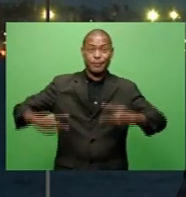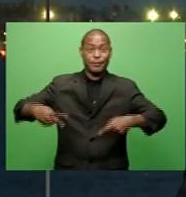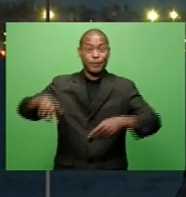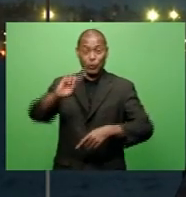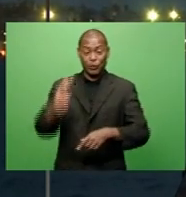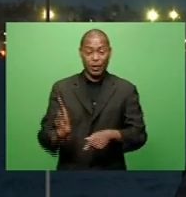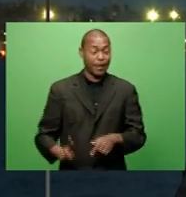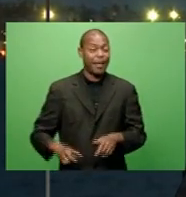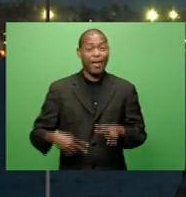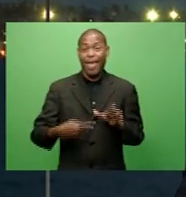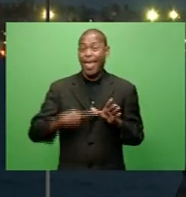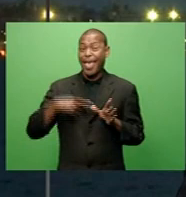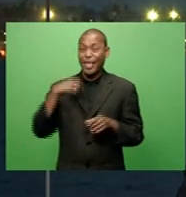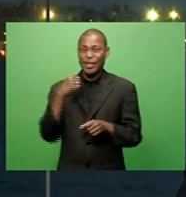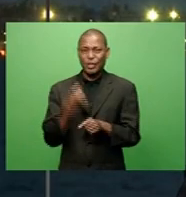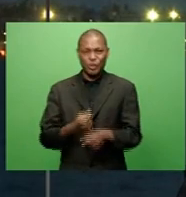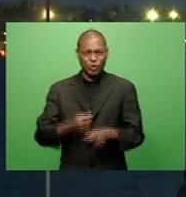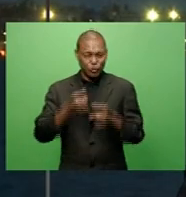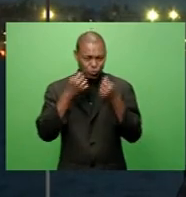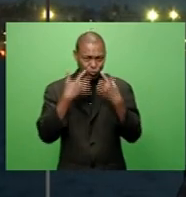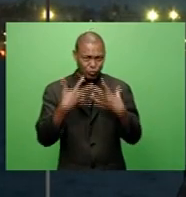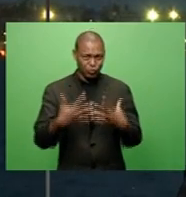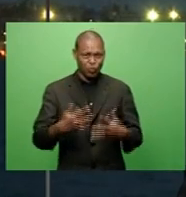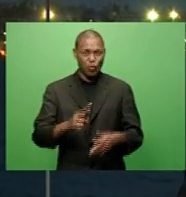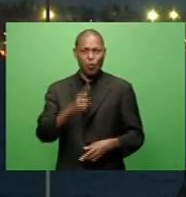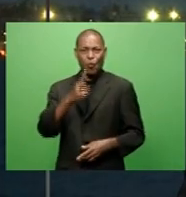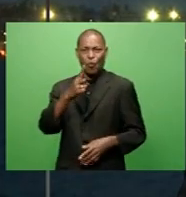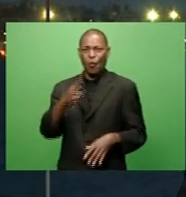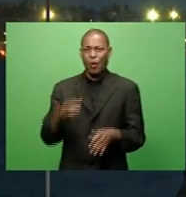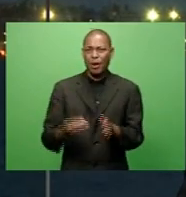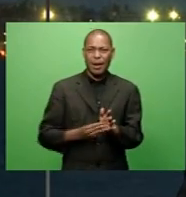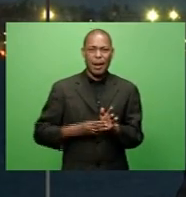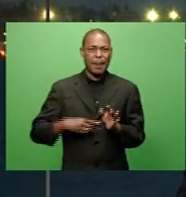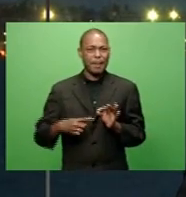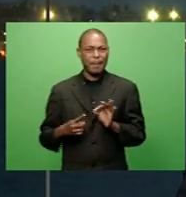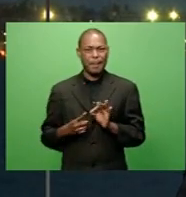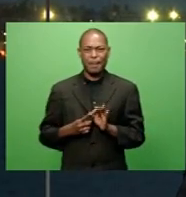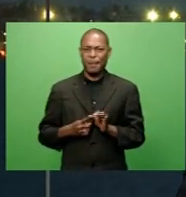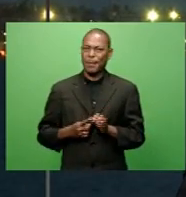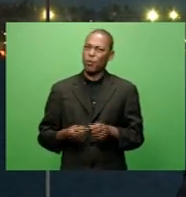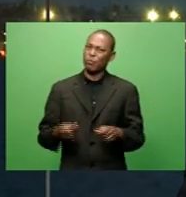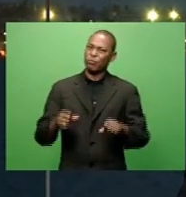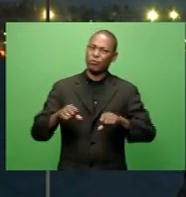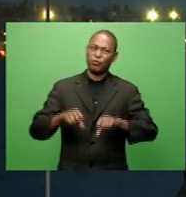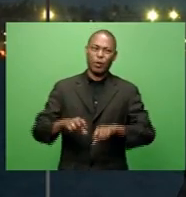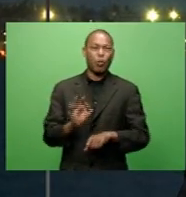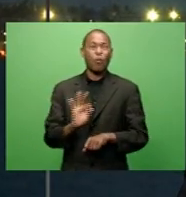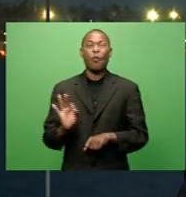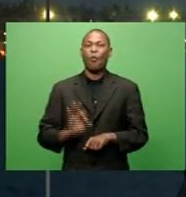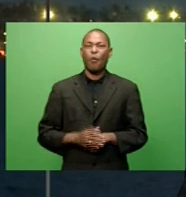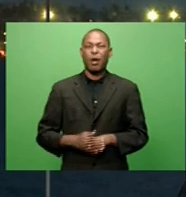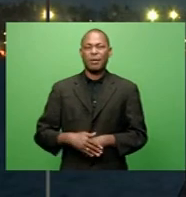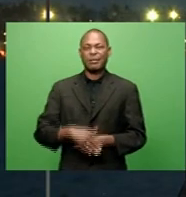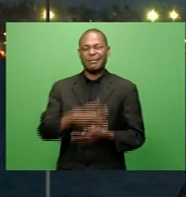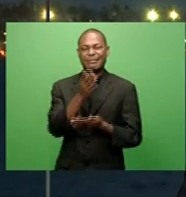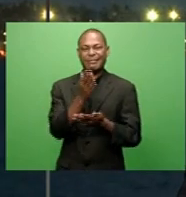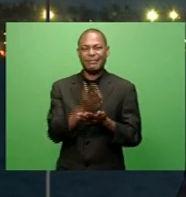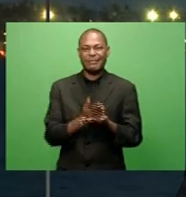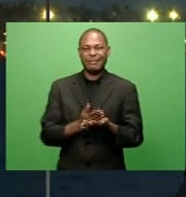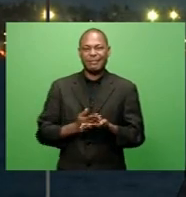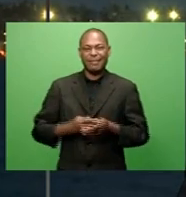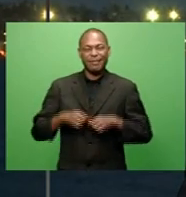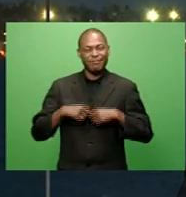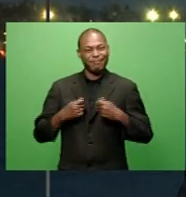Aya Saeed Khayyum revealed that one opposition MP failed to protect a child by posting a half-nude picture on social media.